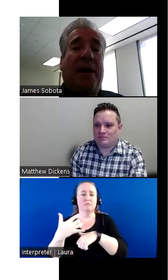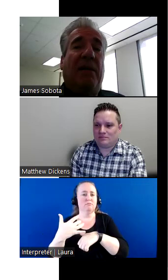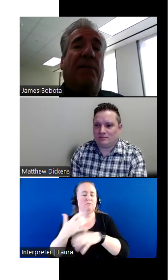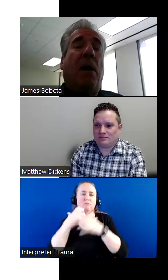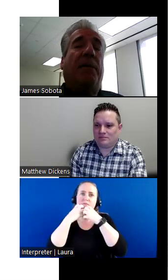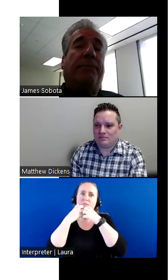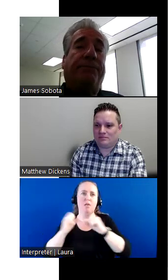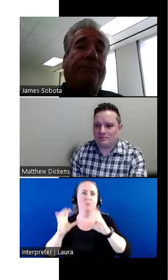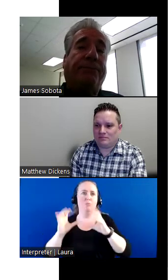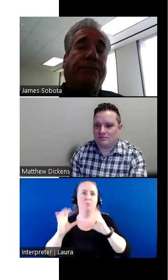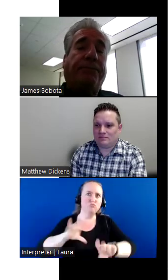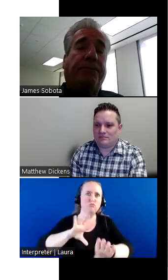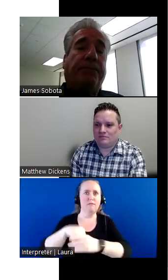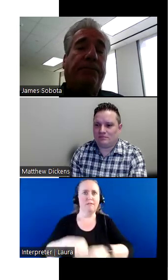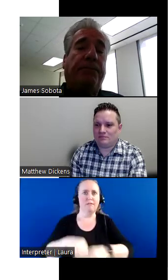come to and get involved in.